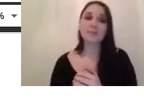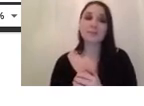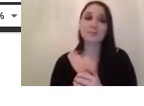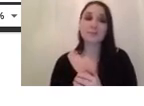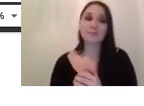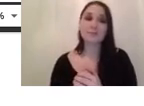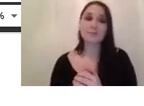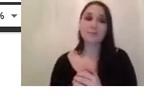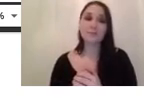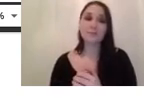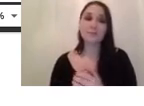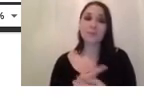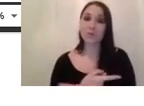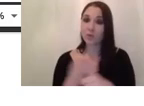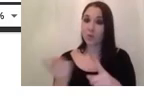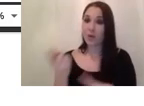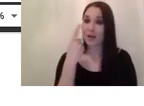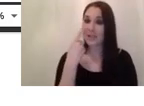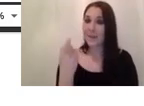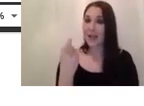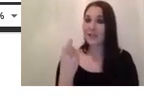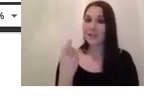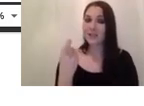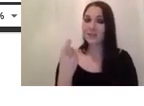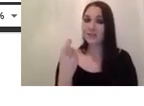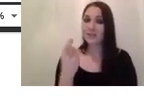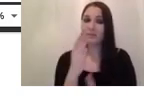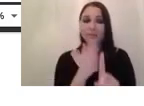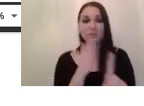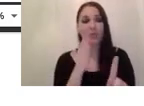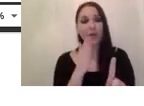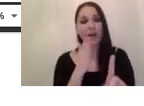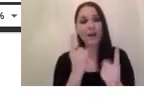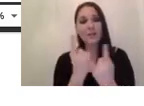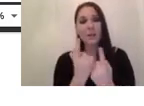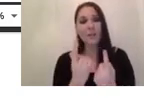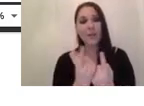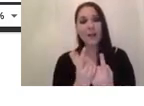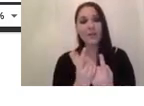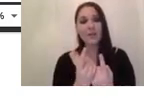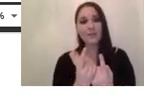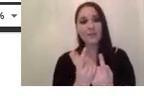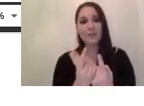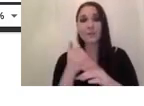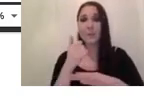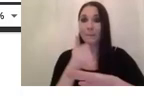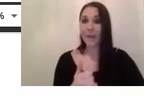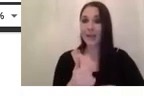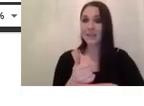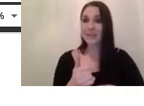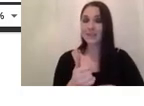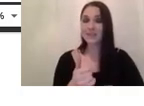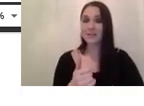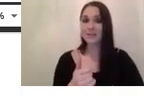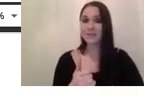you're expecting to to recognize something in the scene based on for instance